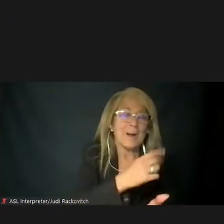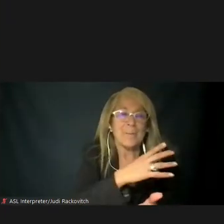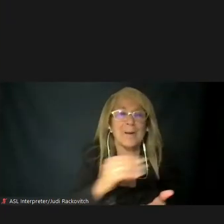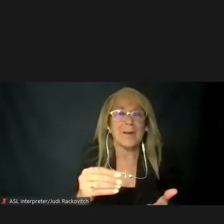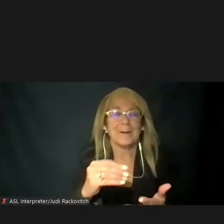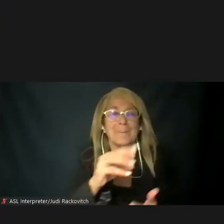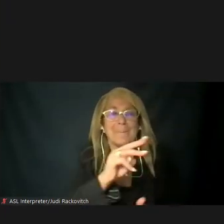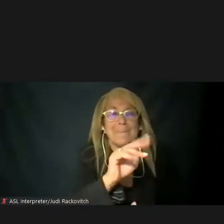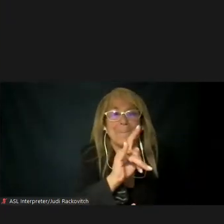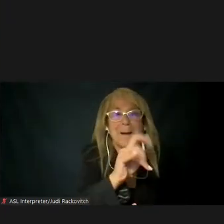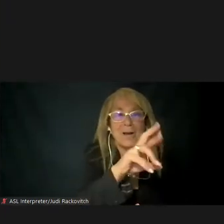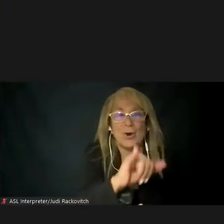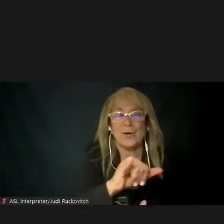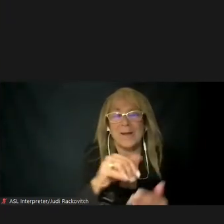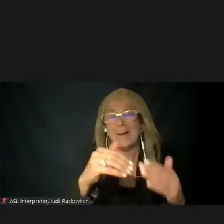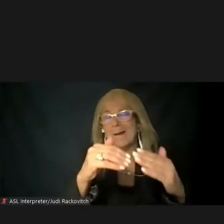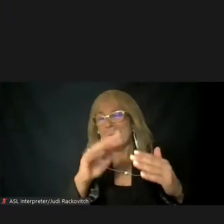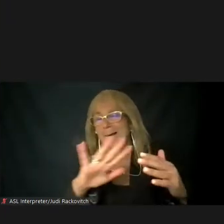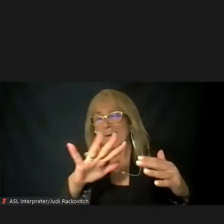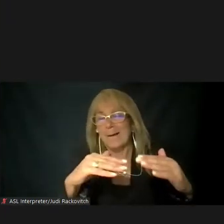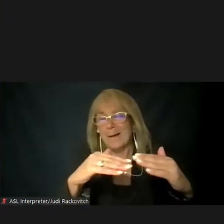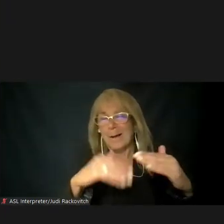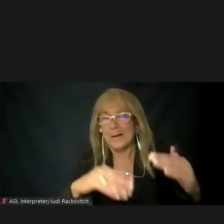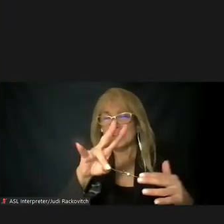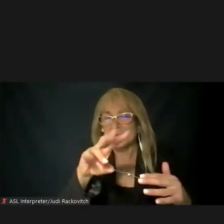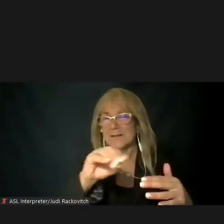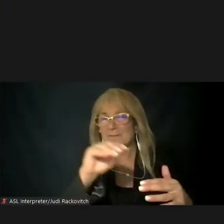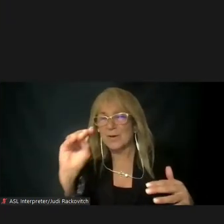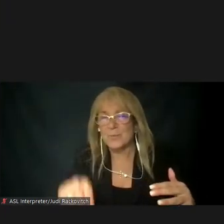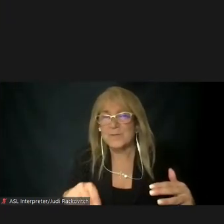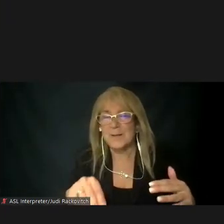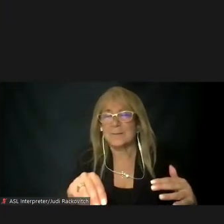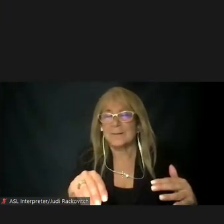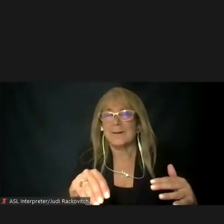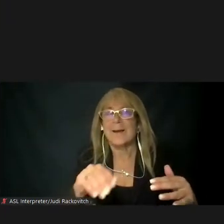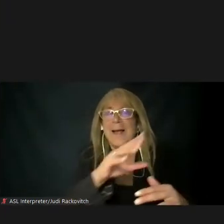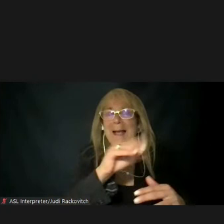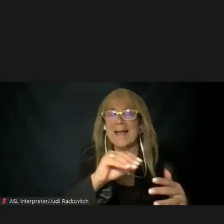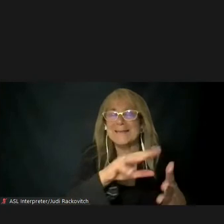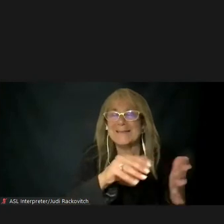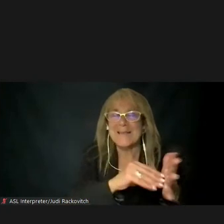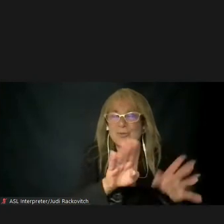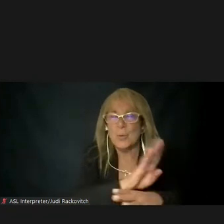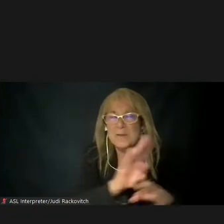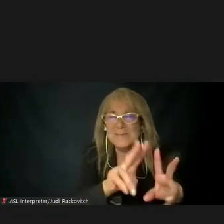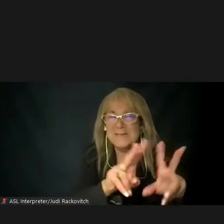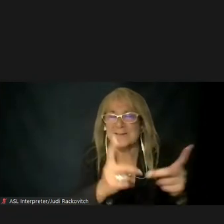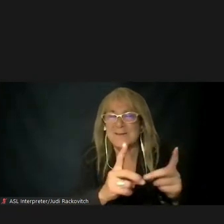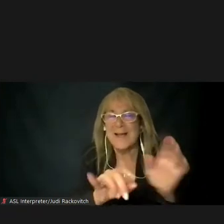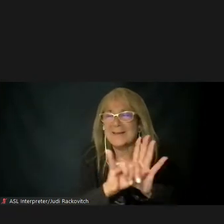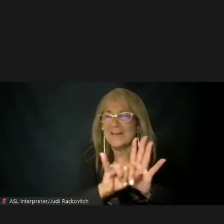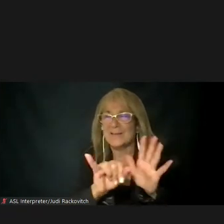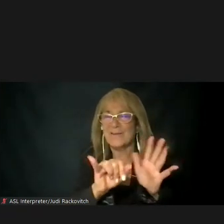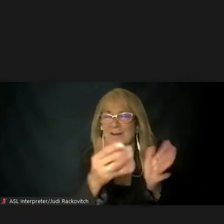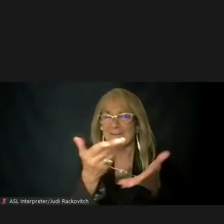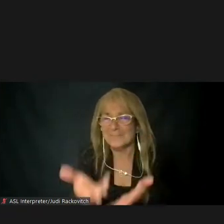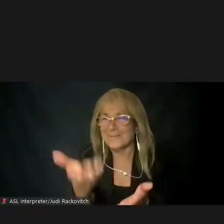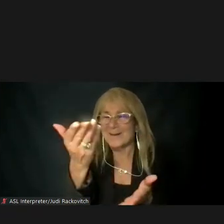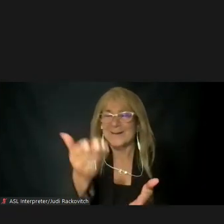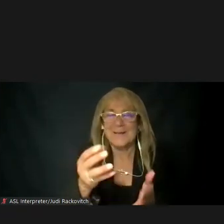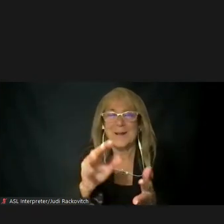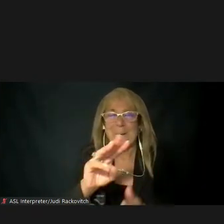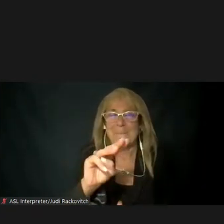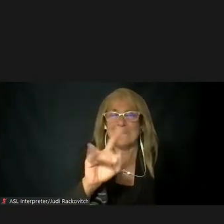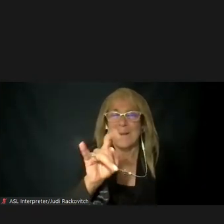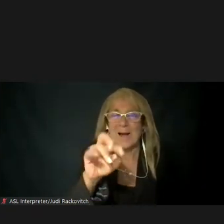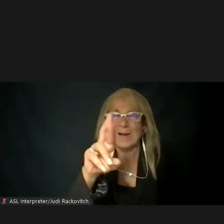population, excluding the Central Business District, identifies as a member of a minority population, while over 18% are considered